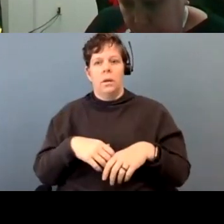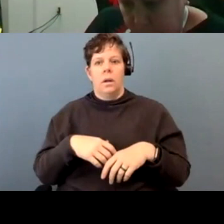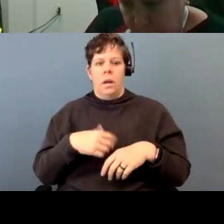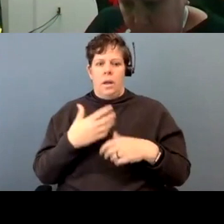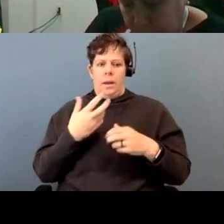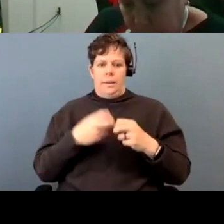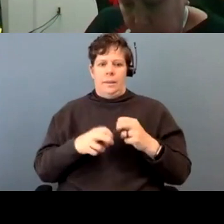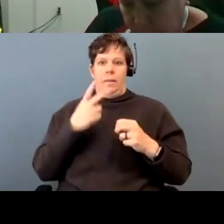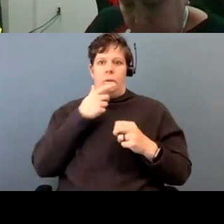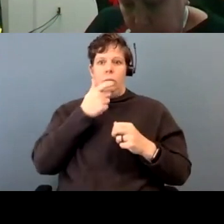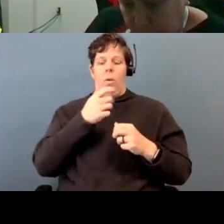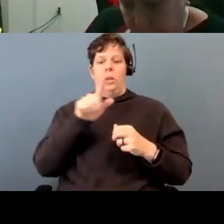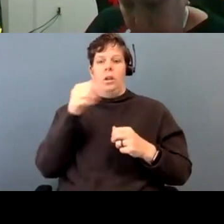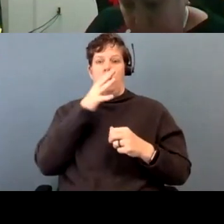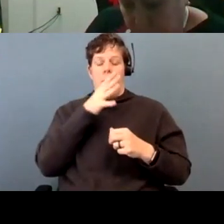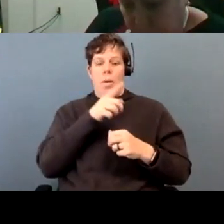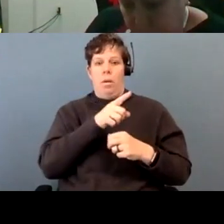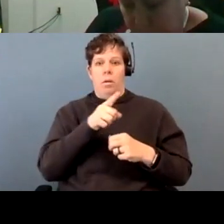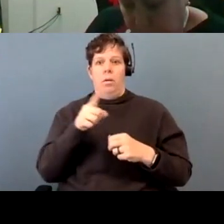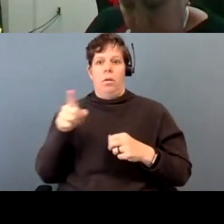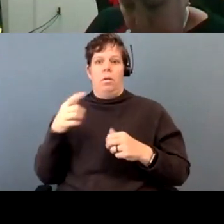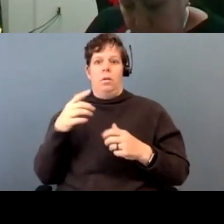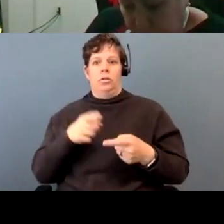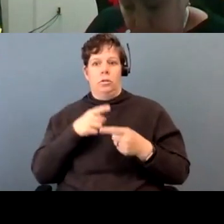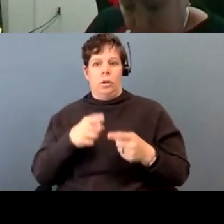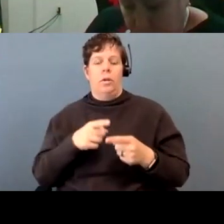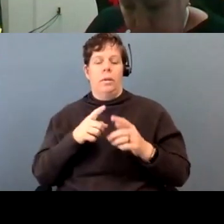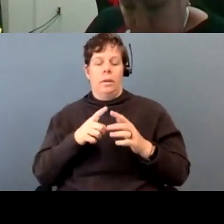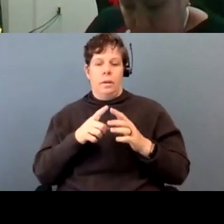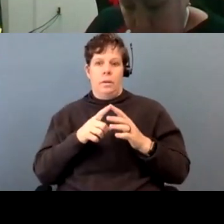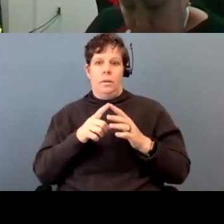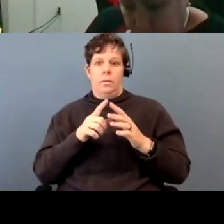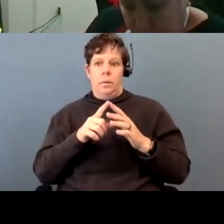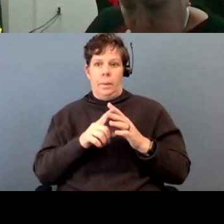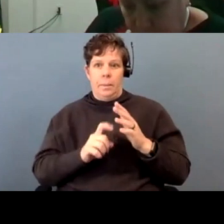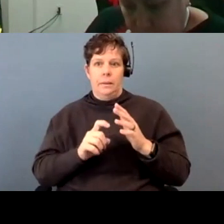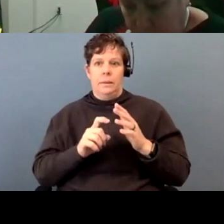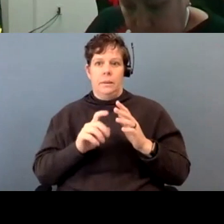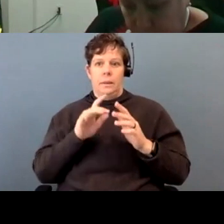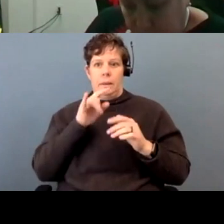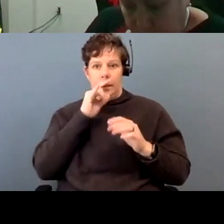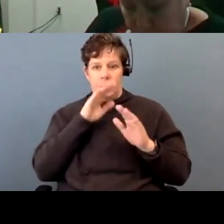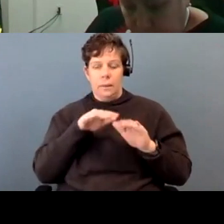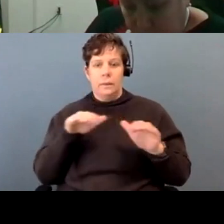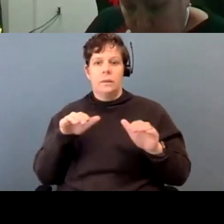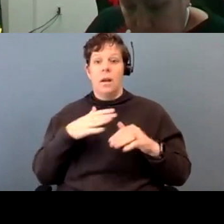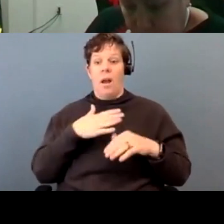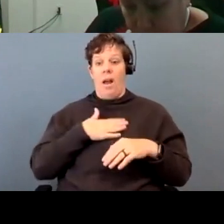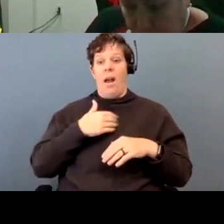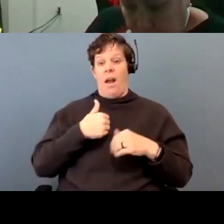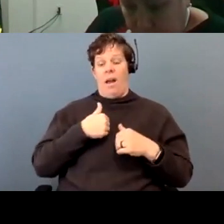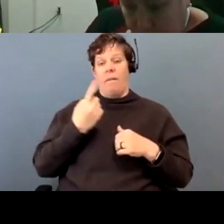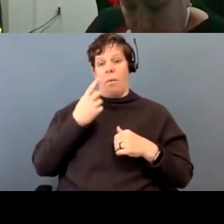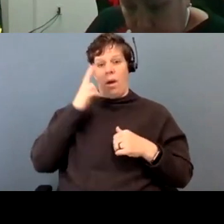I do have a family member, my uncle, that has been missing for 34 years. then last year they declared him deceased